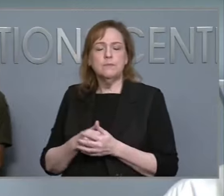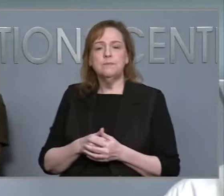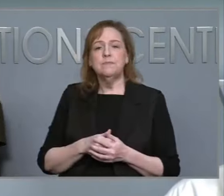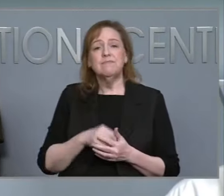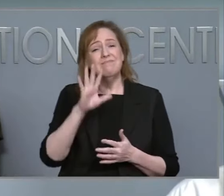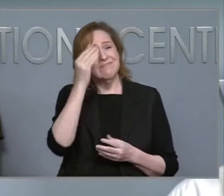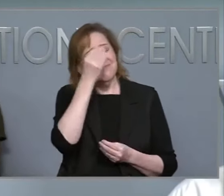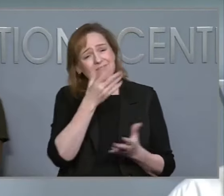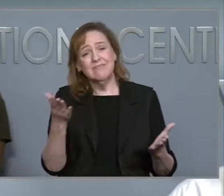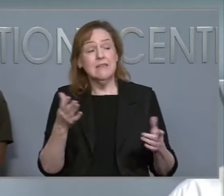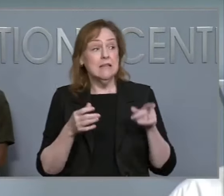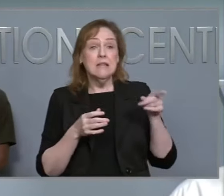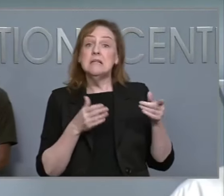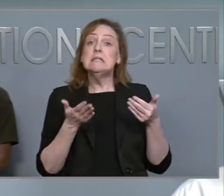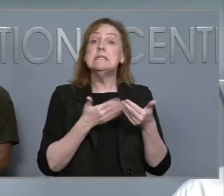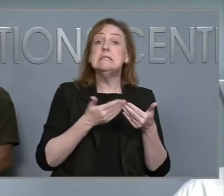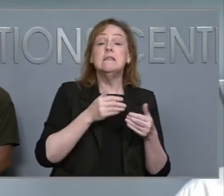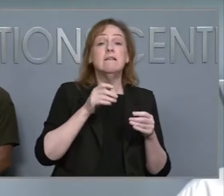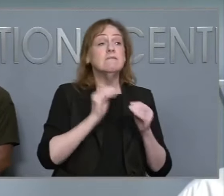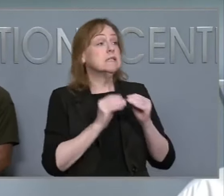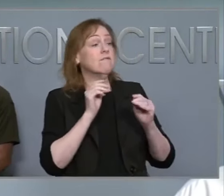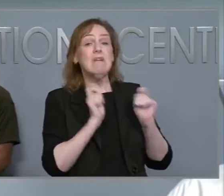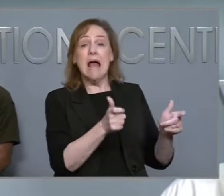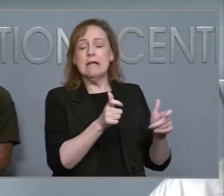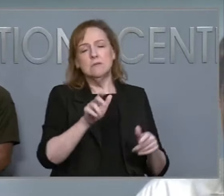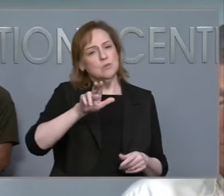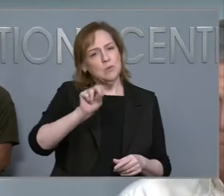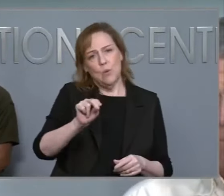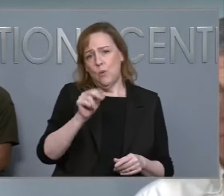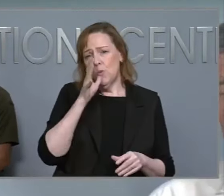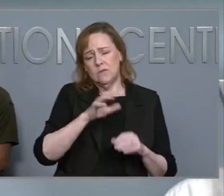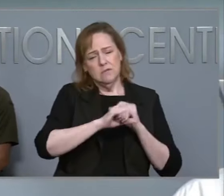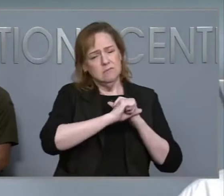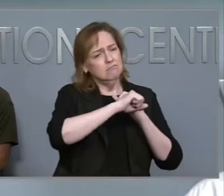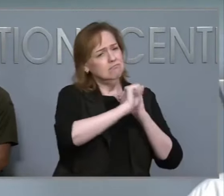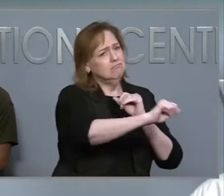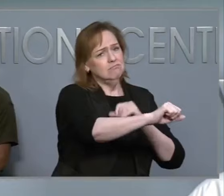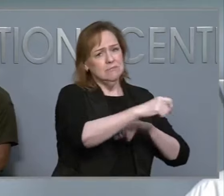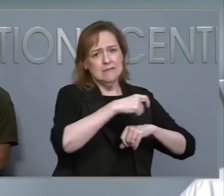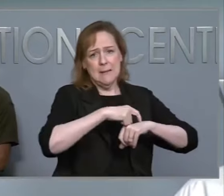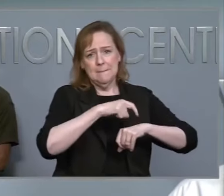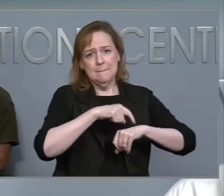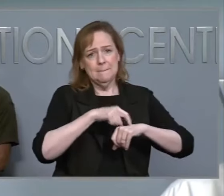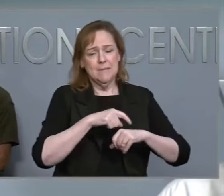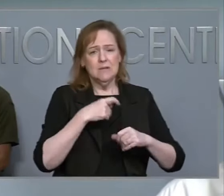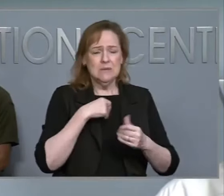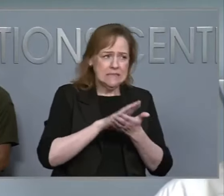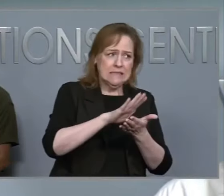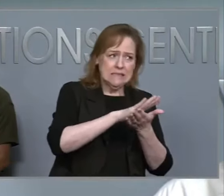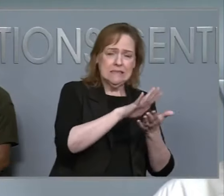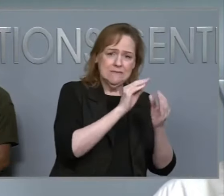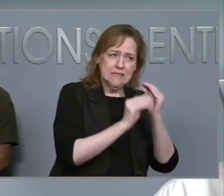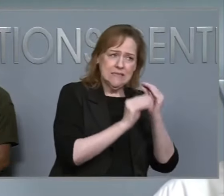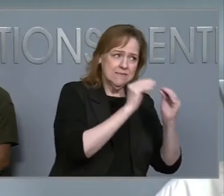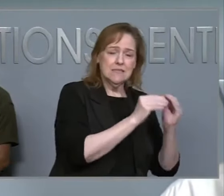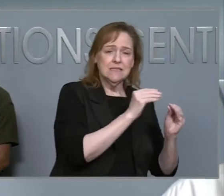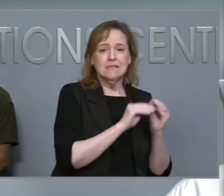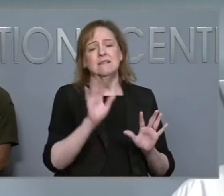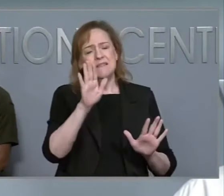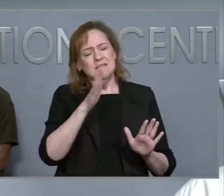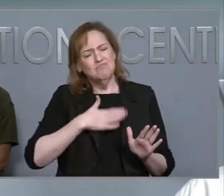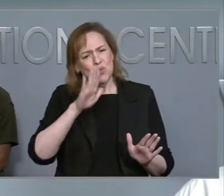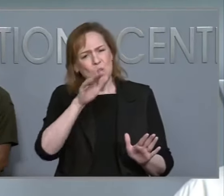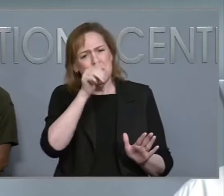Helene left in its path, and we hope that everyone's patient with us as we work to evaluate the damage and also make